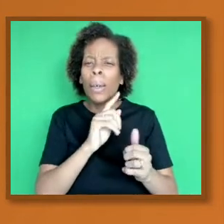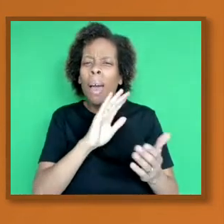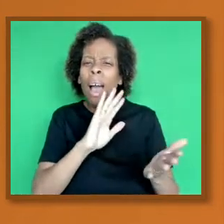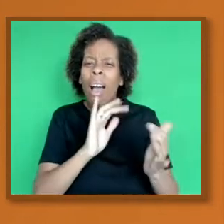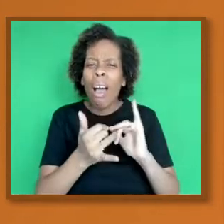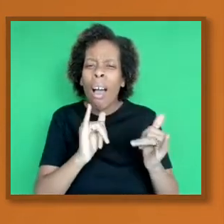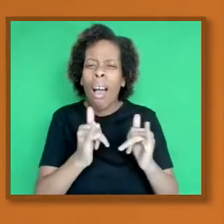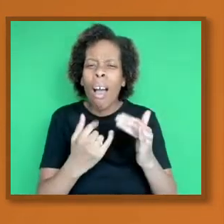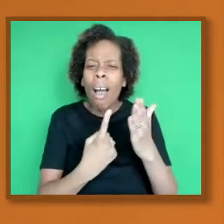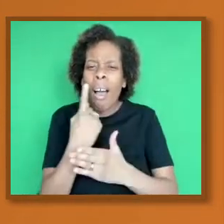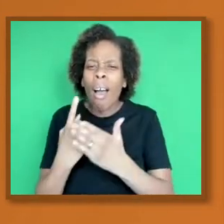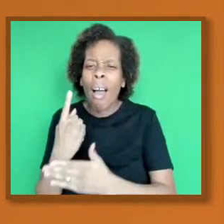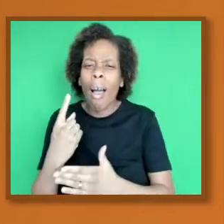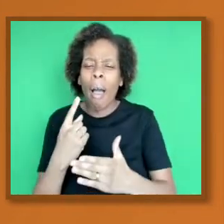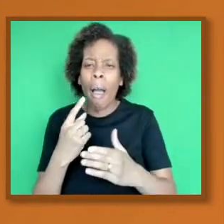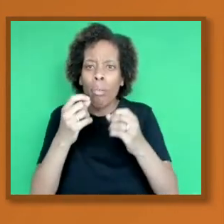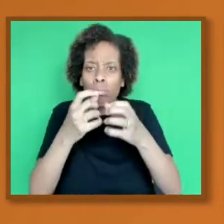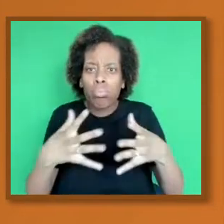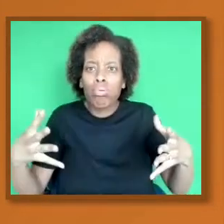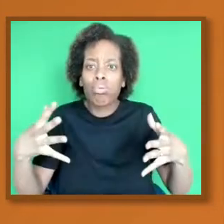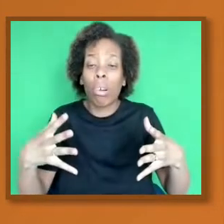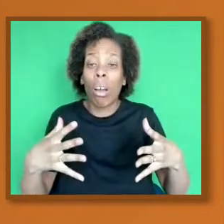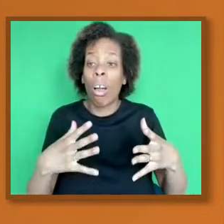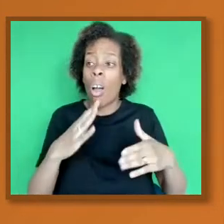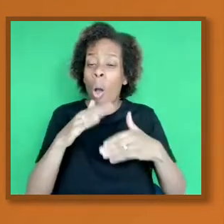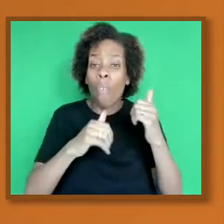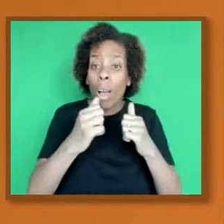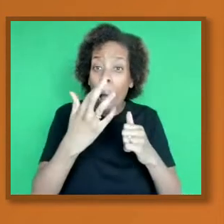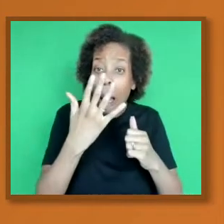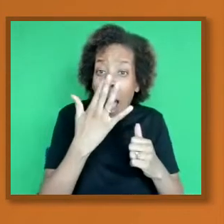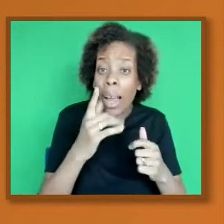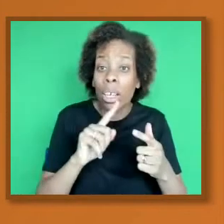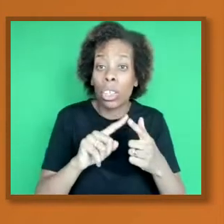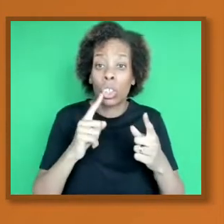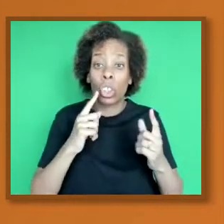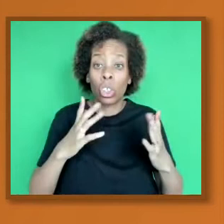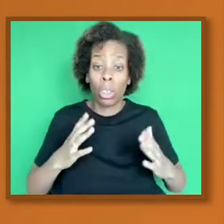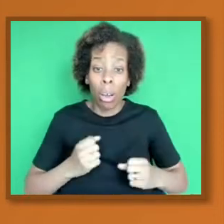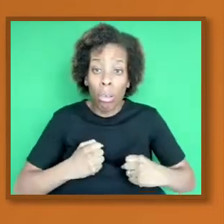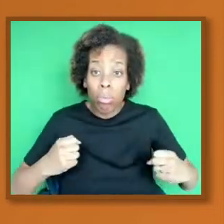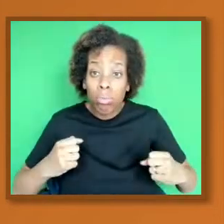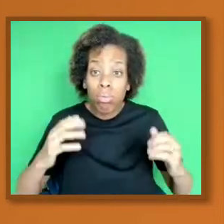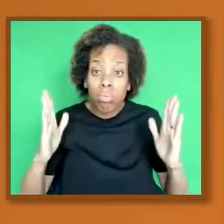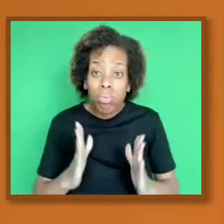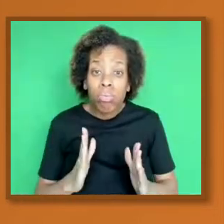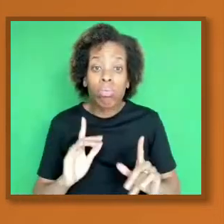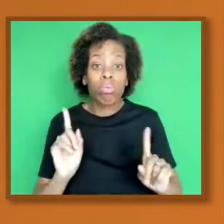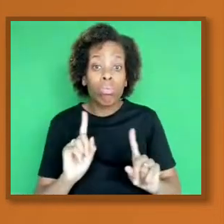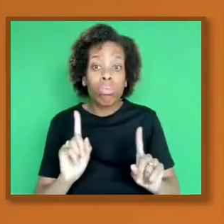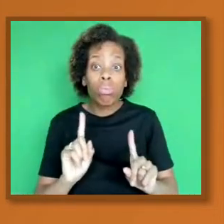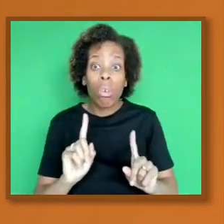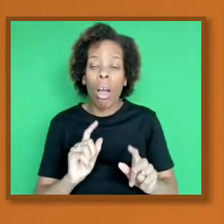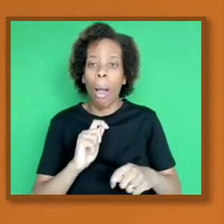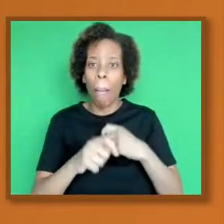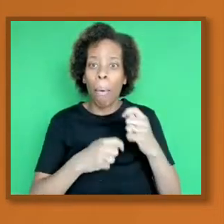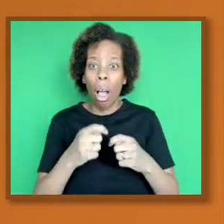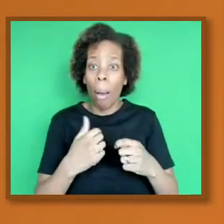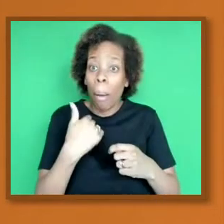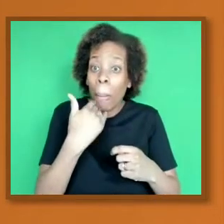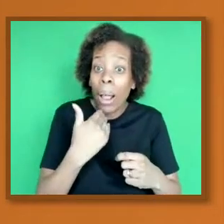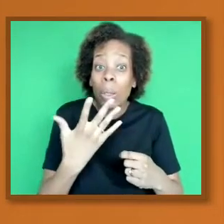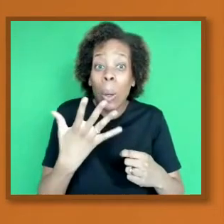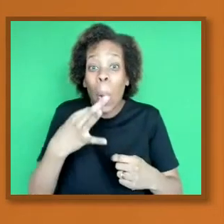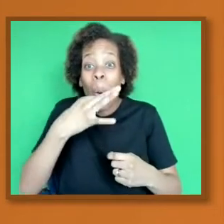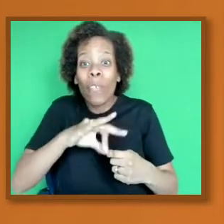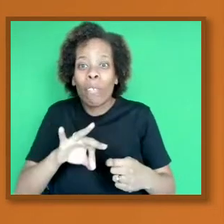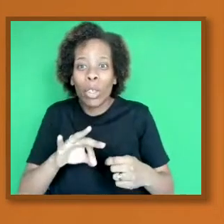in terms of the amount of antibodies we produce. Okay? So what you'll see is that if we see the virus or the microbe or the